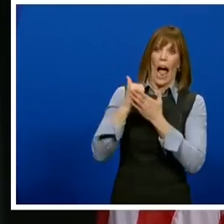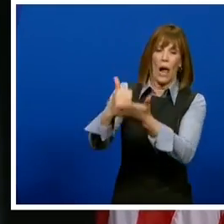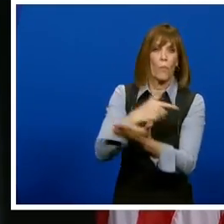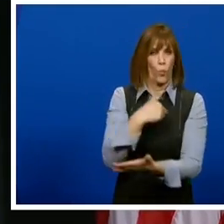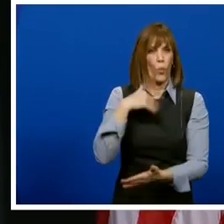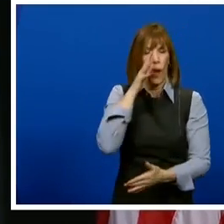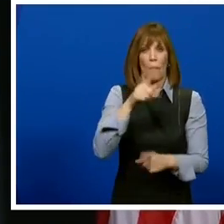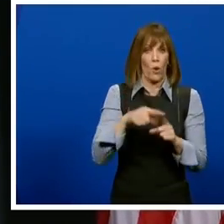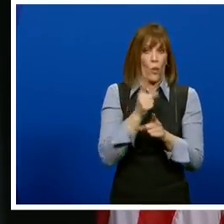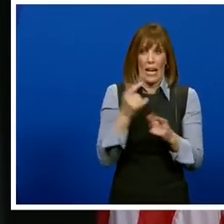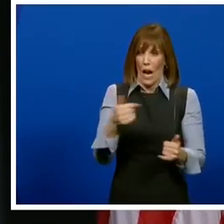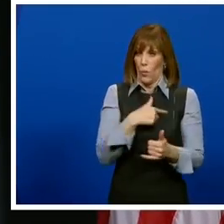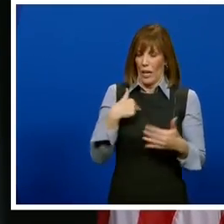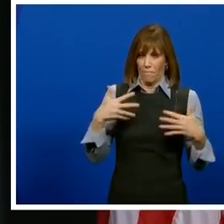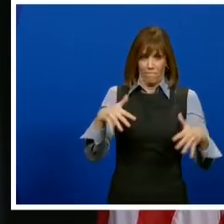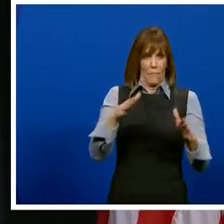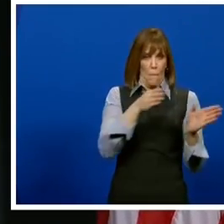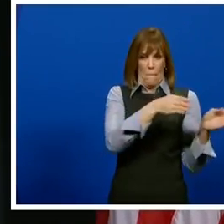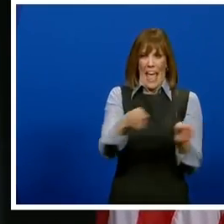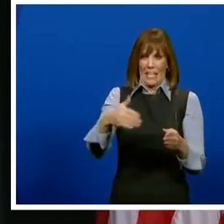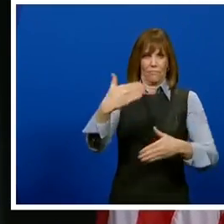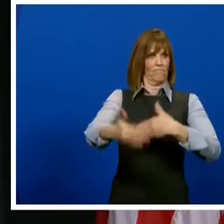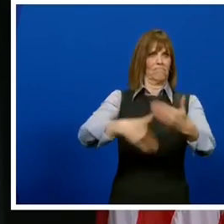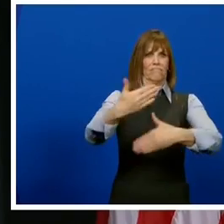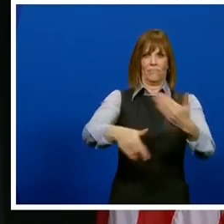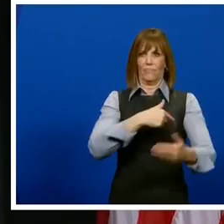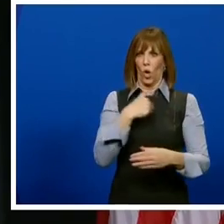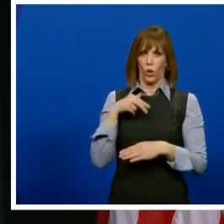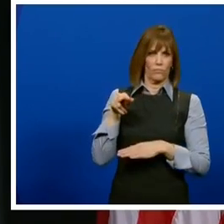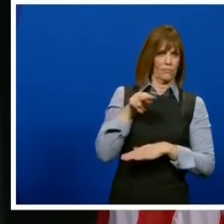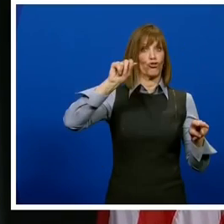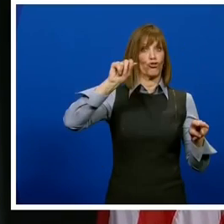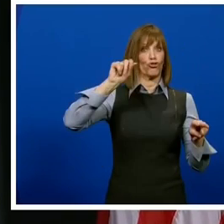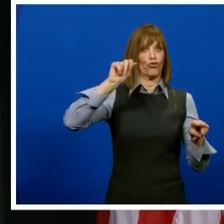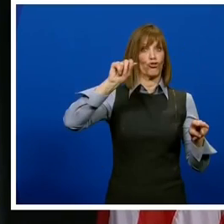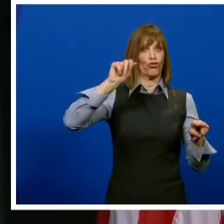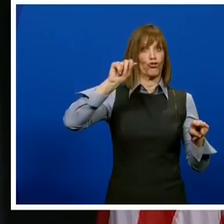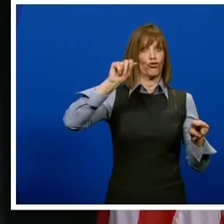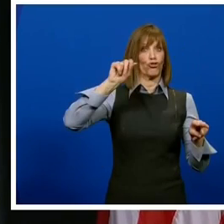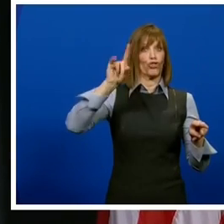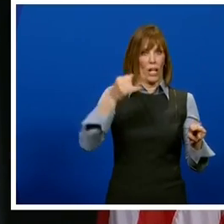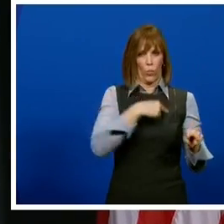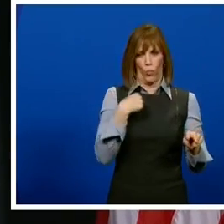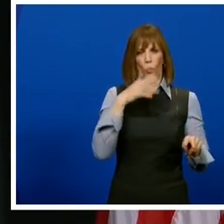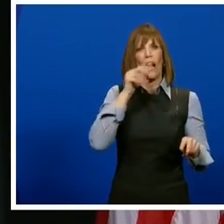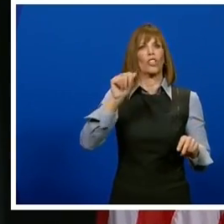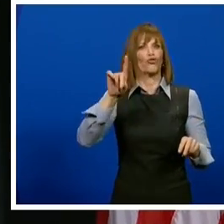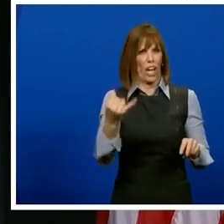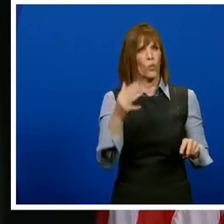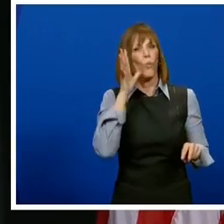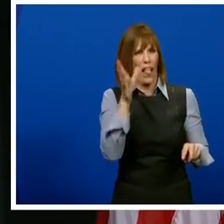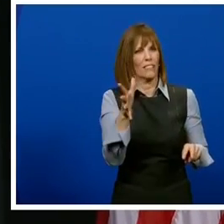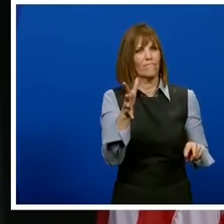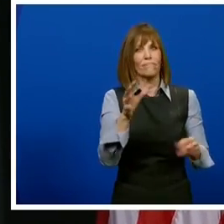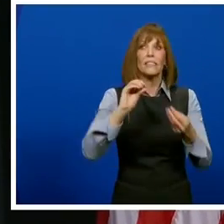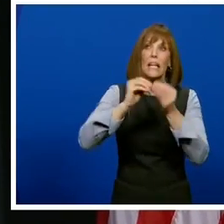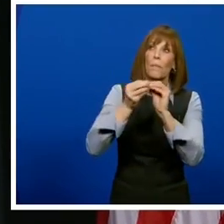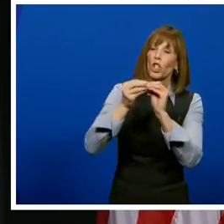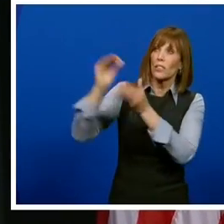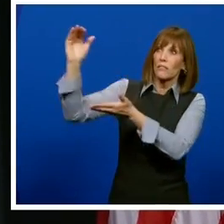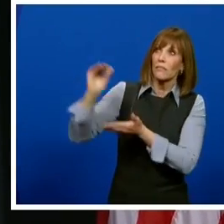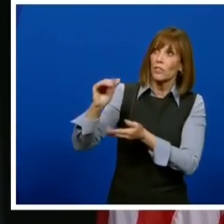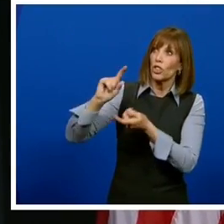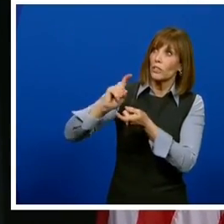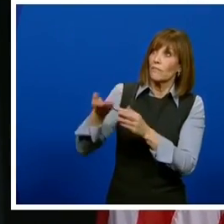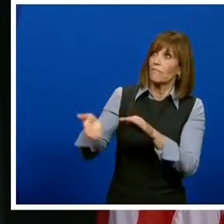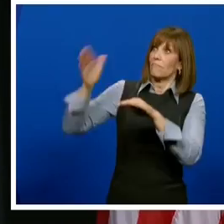we're we've got kind of a plan and a process in place. And if we need to do more, we'll adjust. We're vaccines or the allocation is